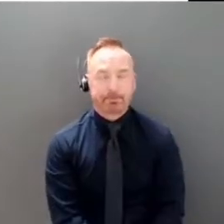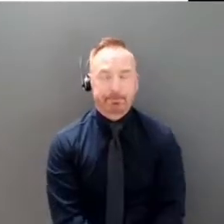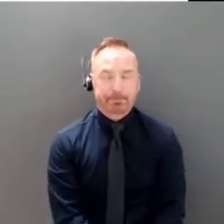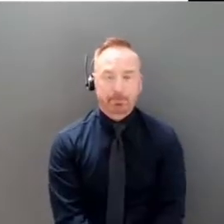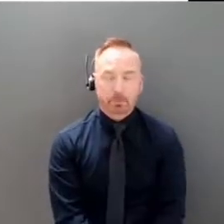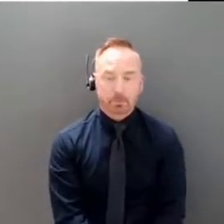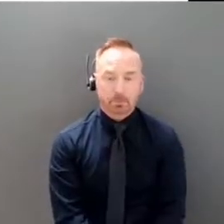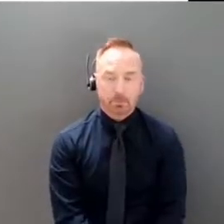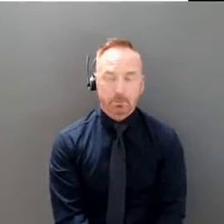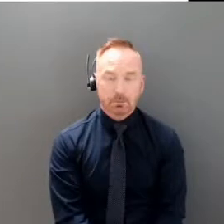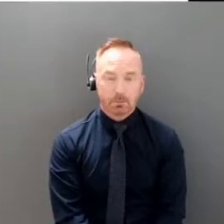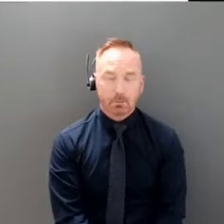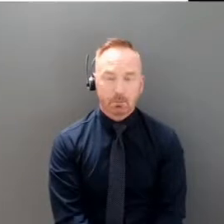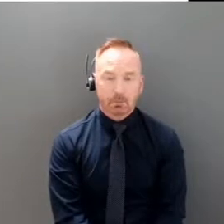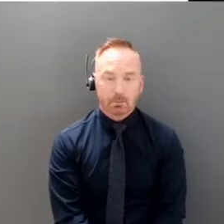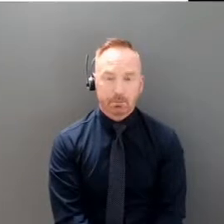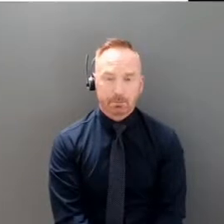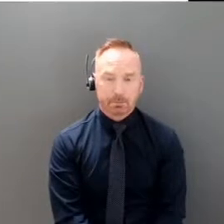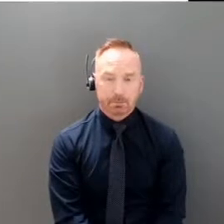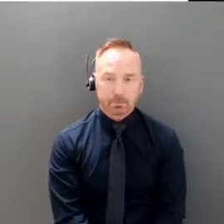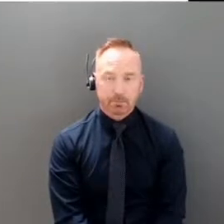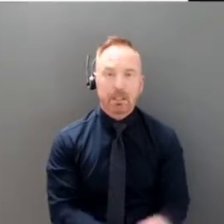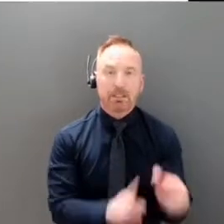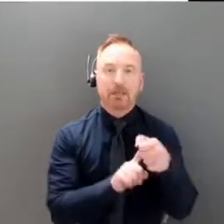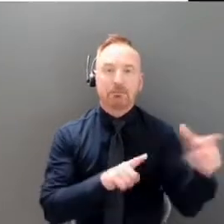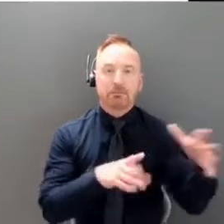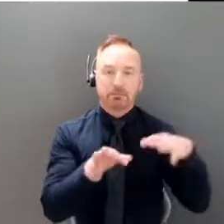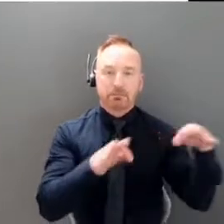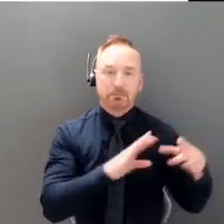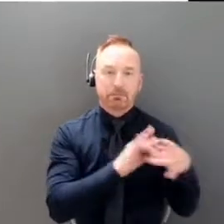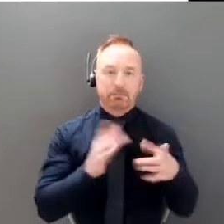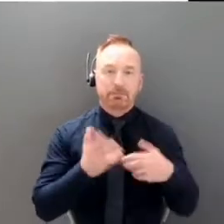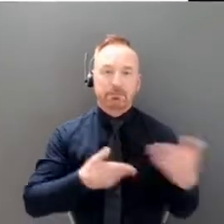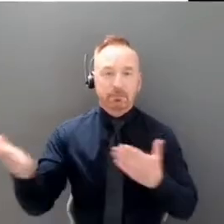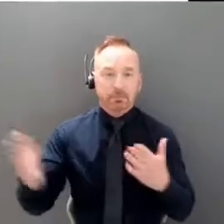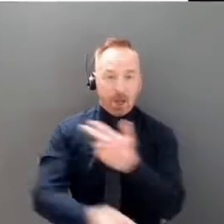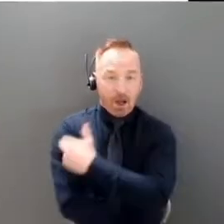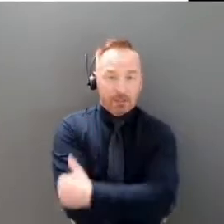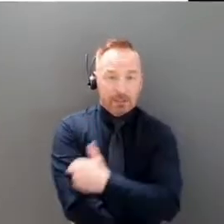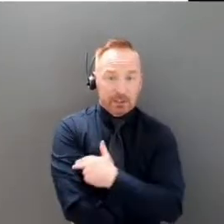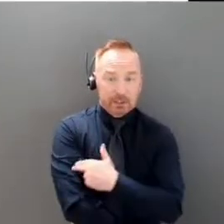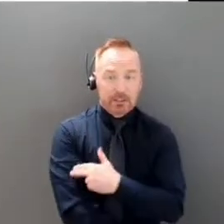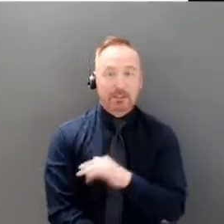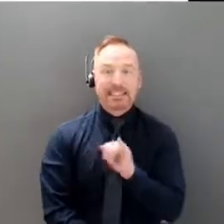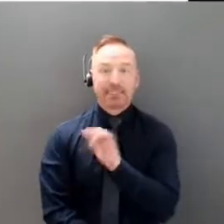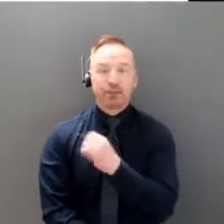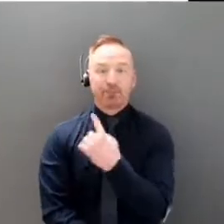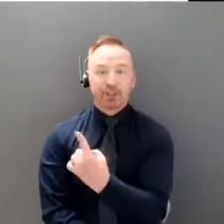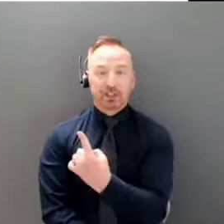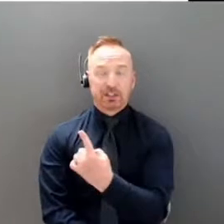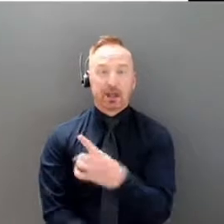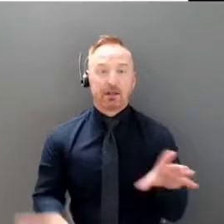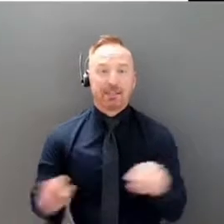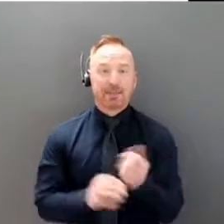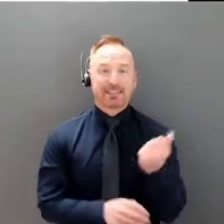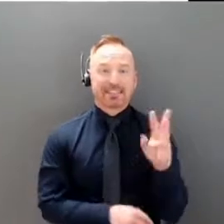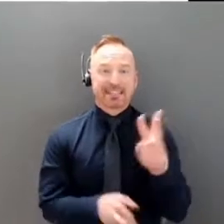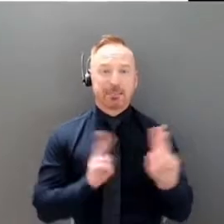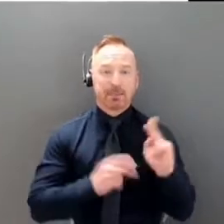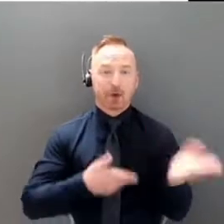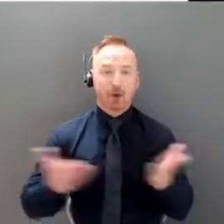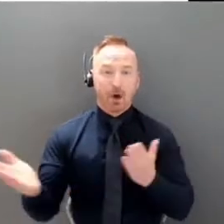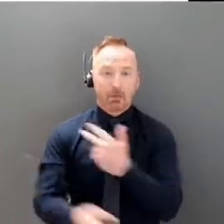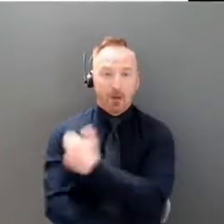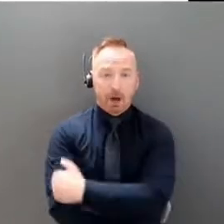I said I would give a bit more detail on hospitalization, so since the 1st of June, 16 people have been hospitalized with COVID,